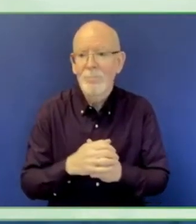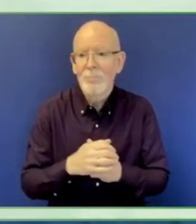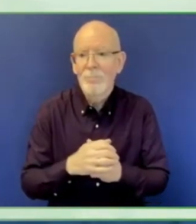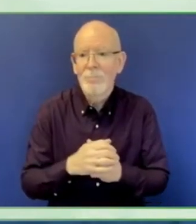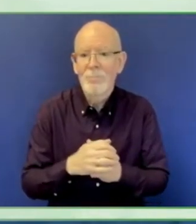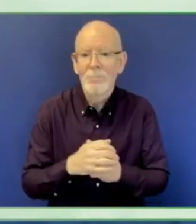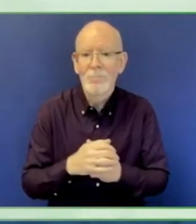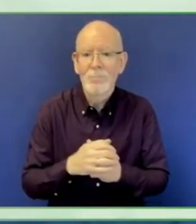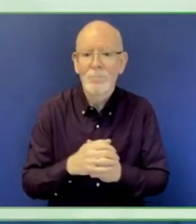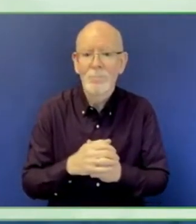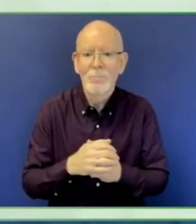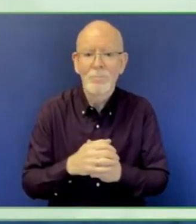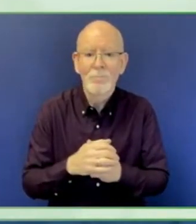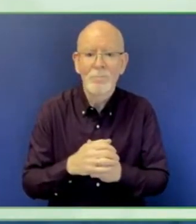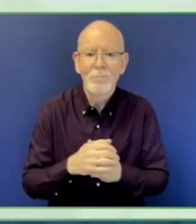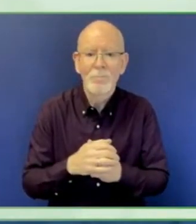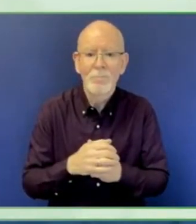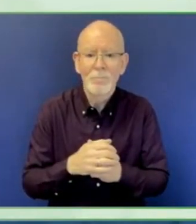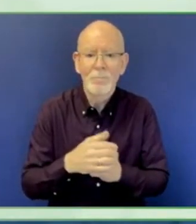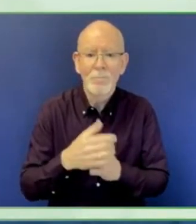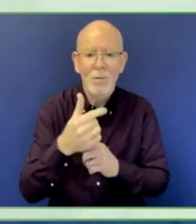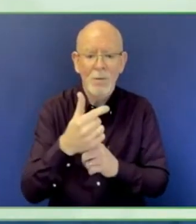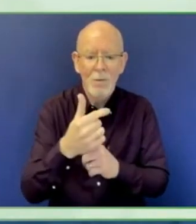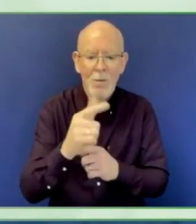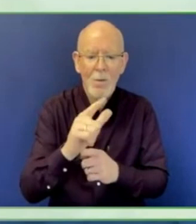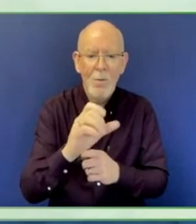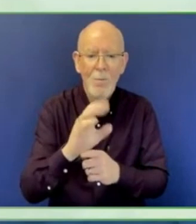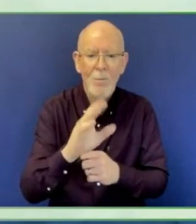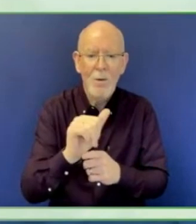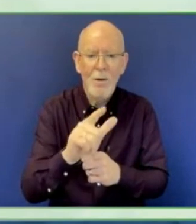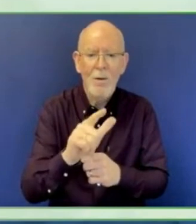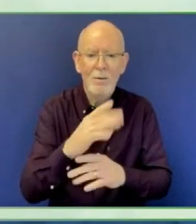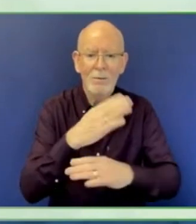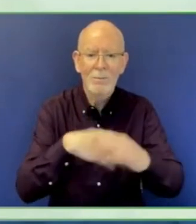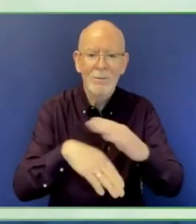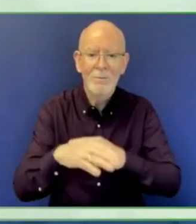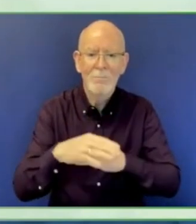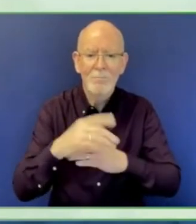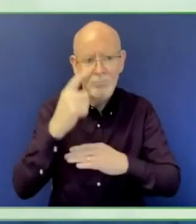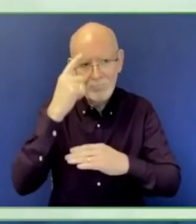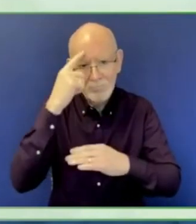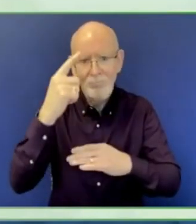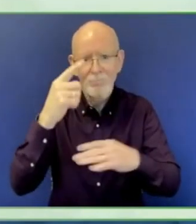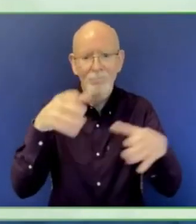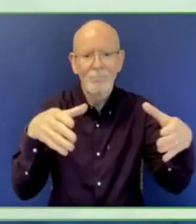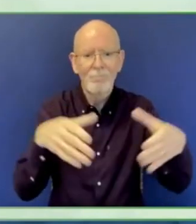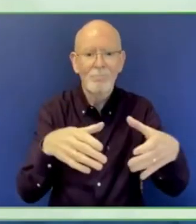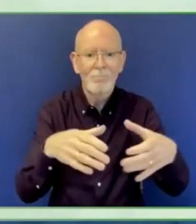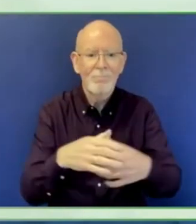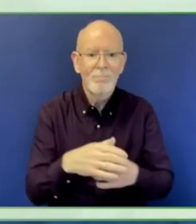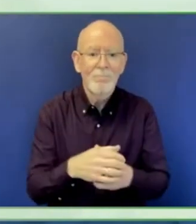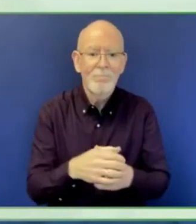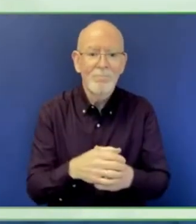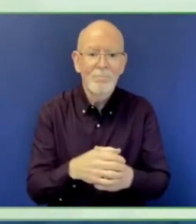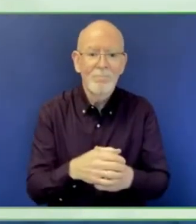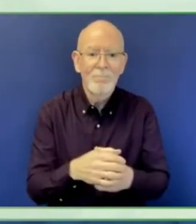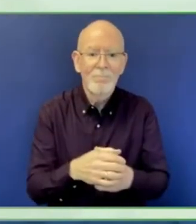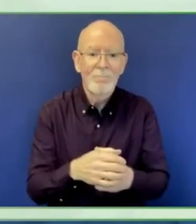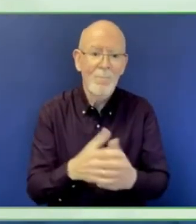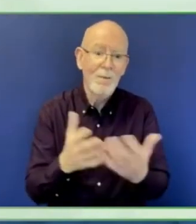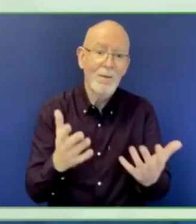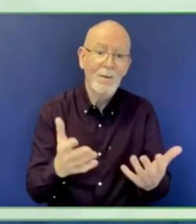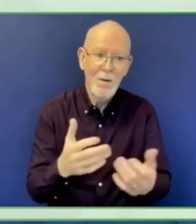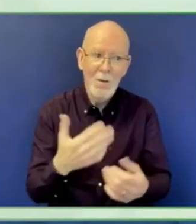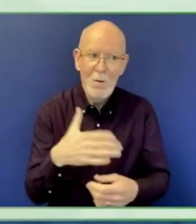audio descriptions, I'm a white middle-aged woman that's going grey but still has some brown hair, wearing a shirt and a suit, and glasses.